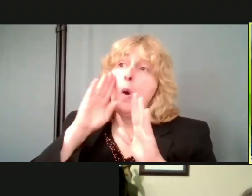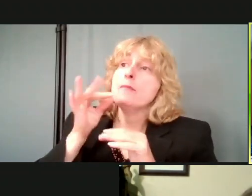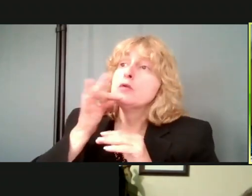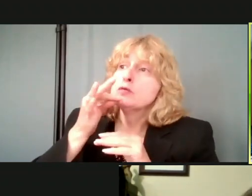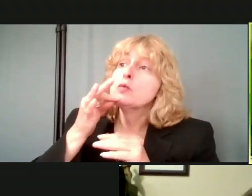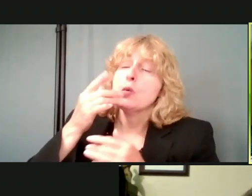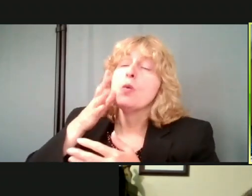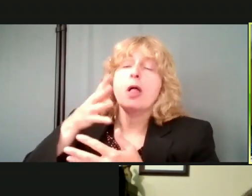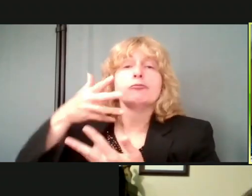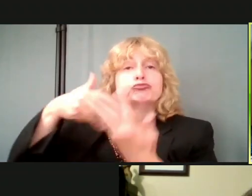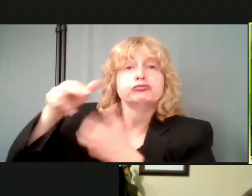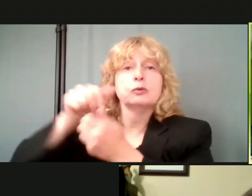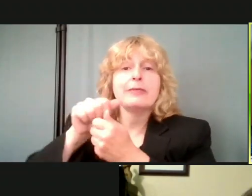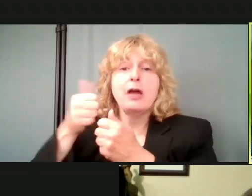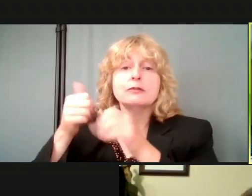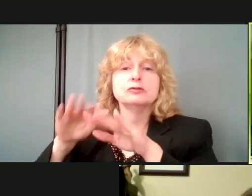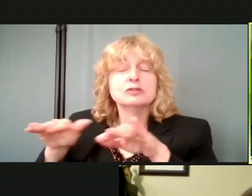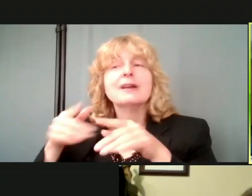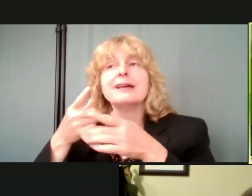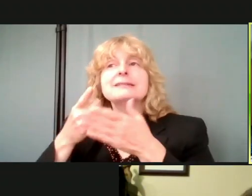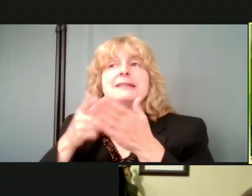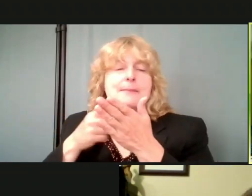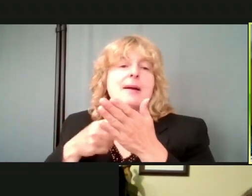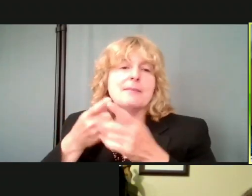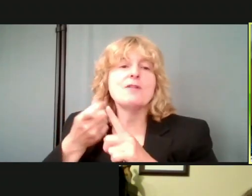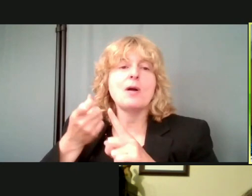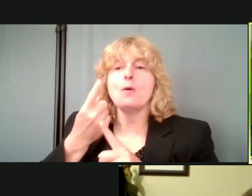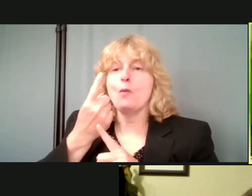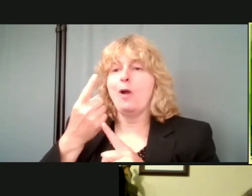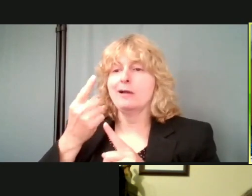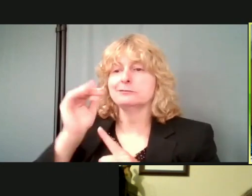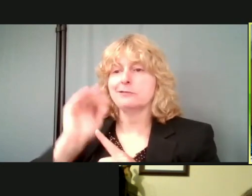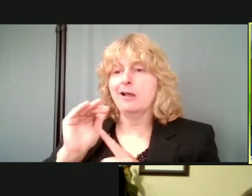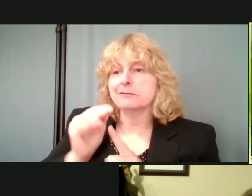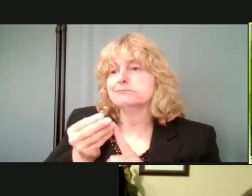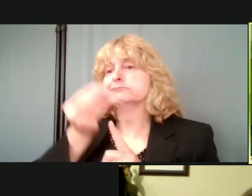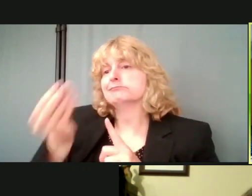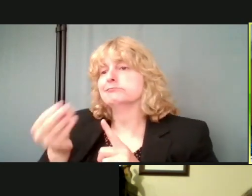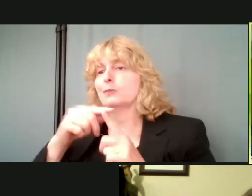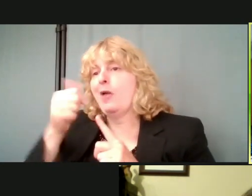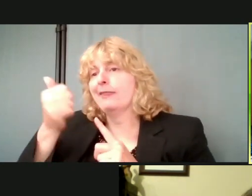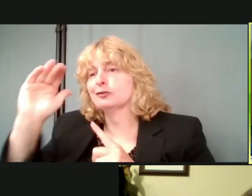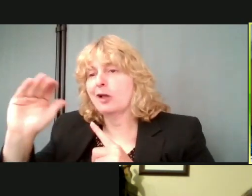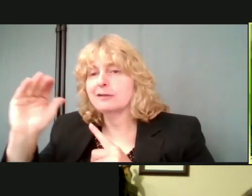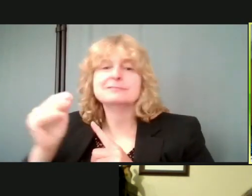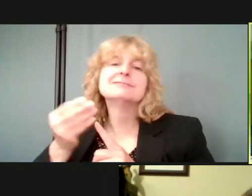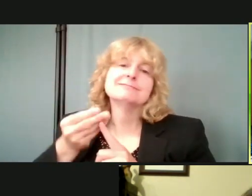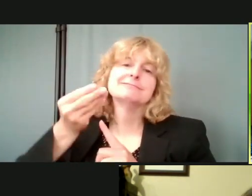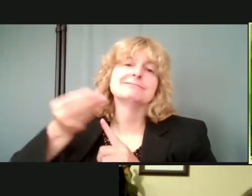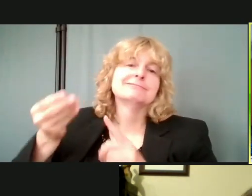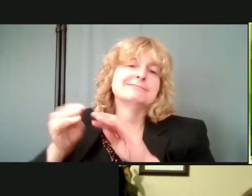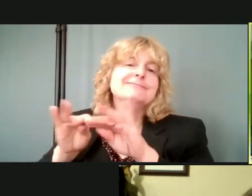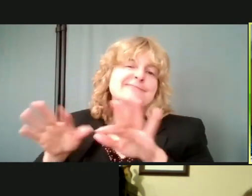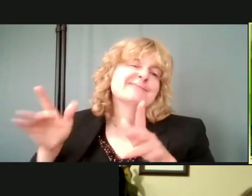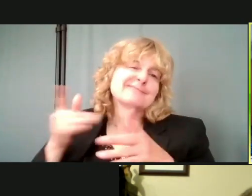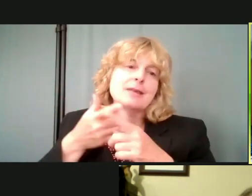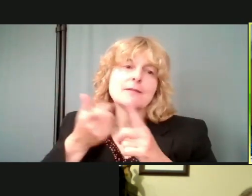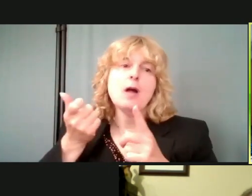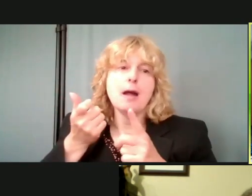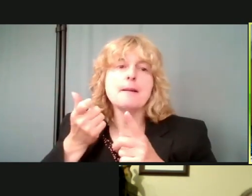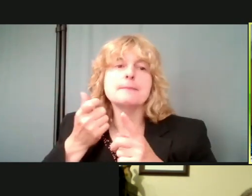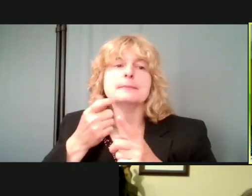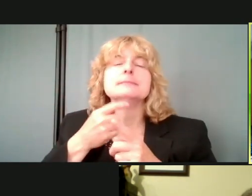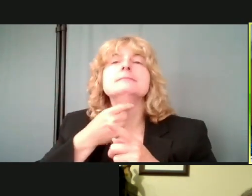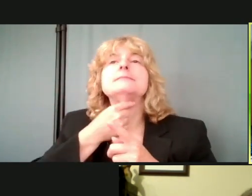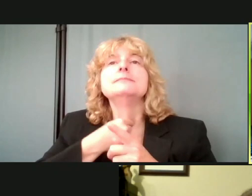from, from child to child, but, um, from student to student. But if, that's something to be on the lookout for, if, if